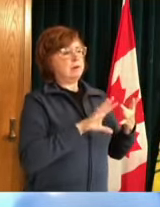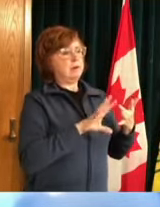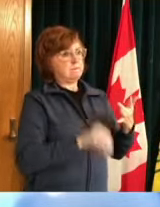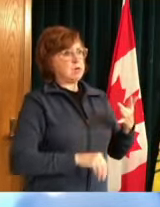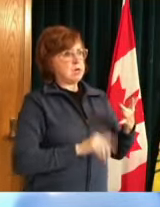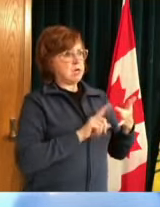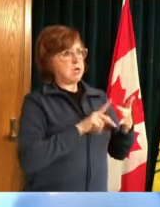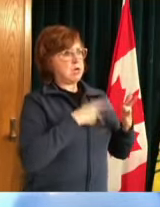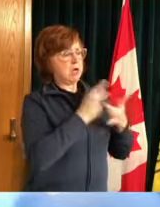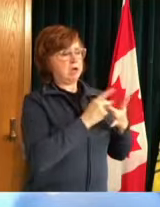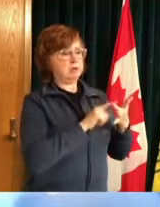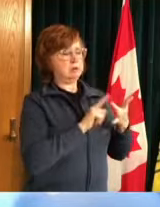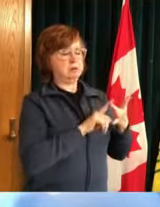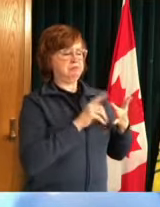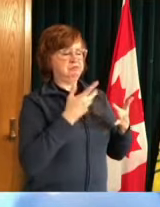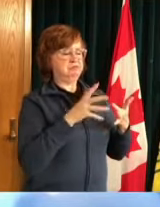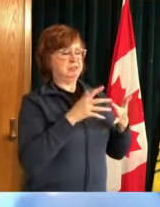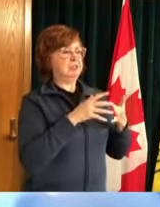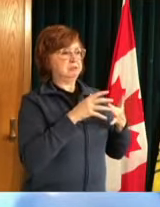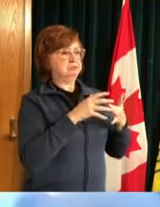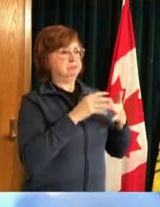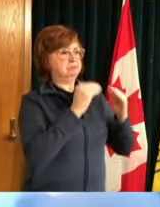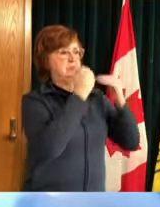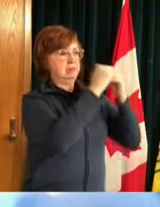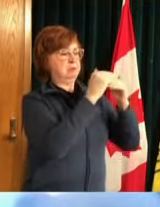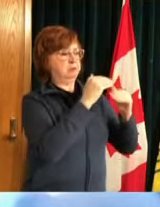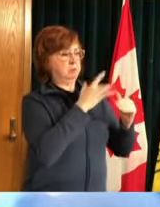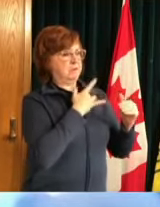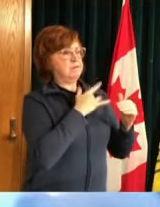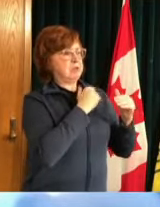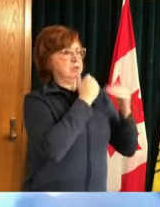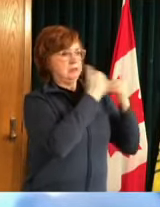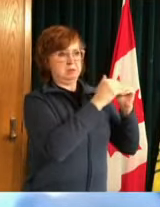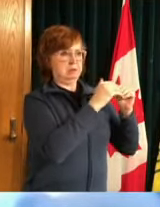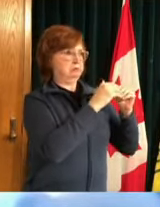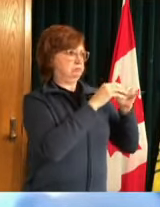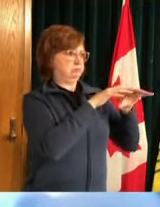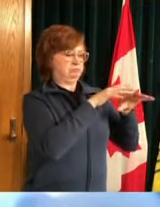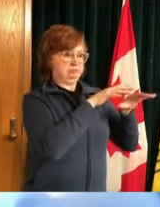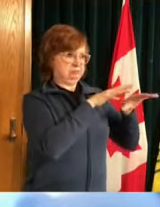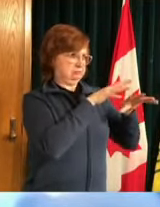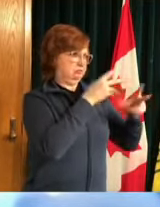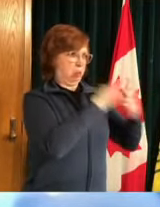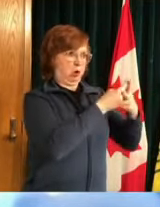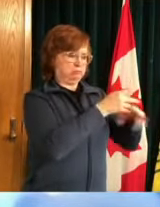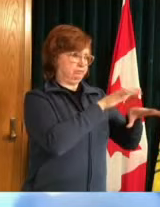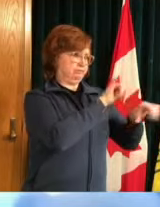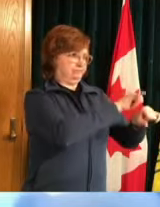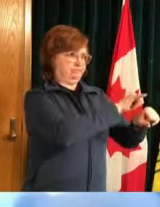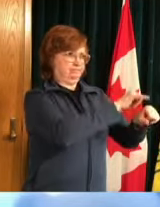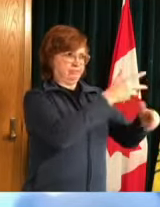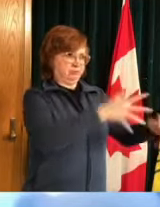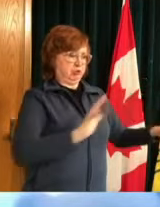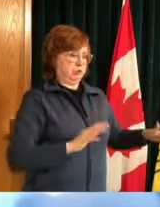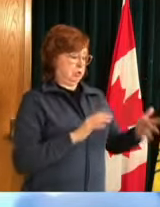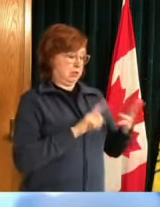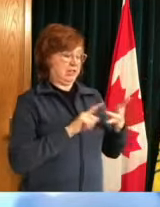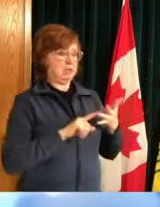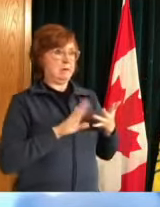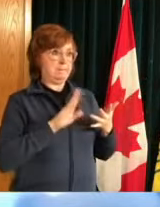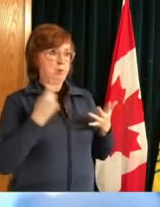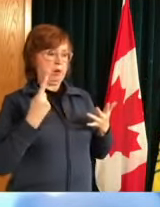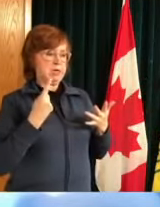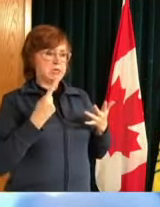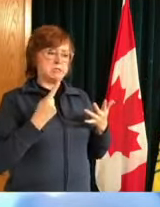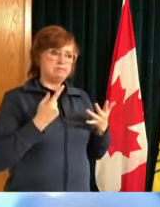public health is investigating all contacts so there'll be broad testing of all contacts uh you know isolation which in